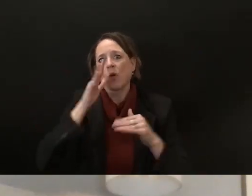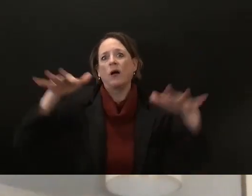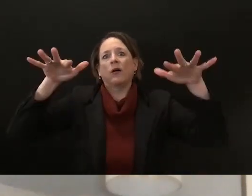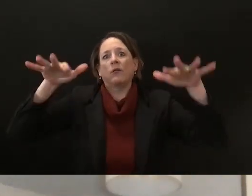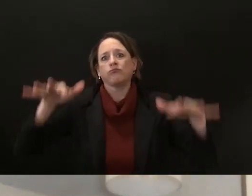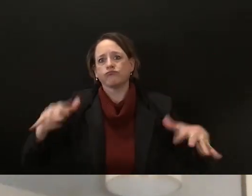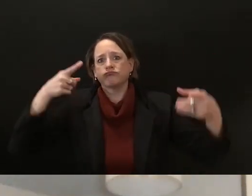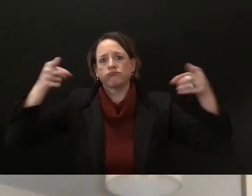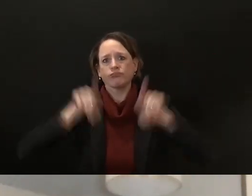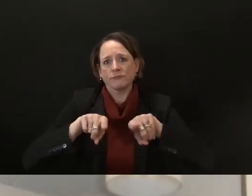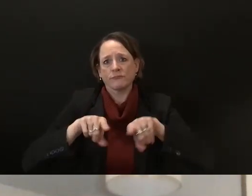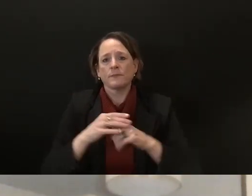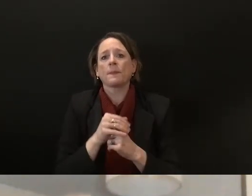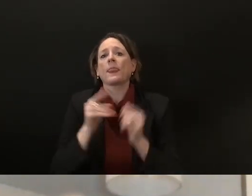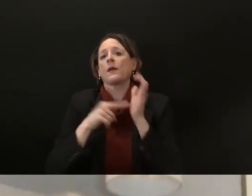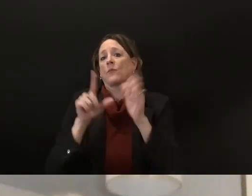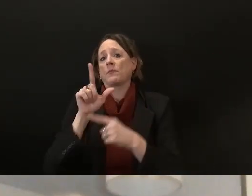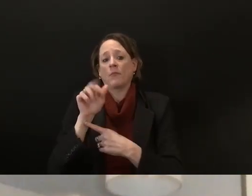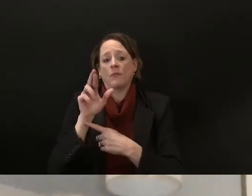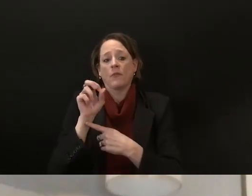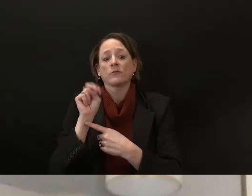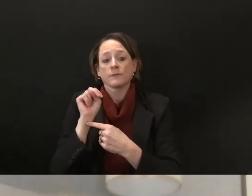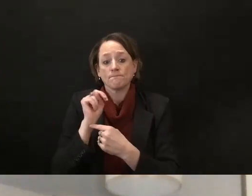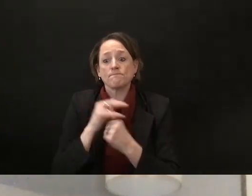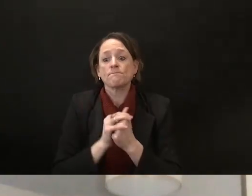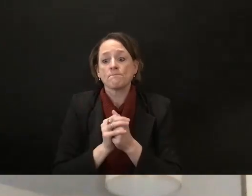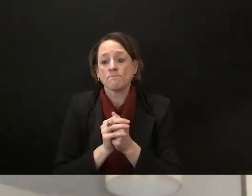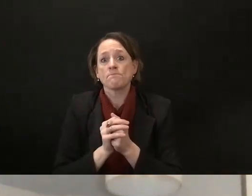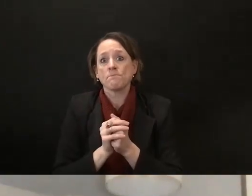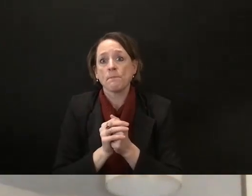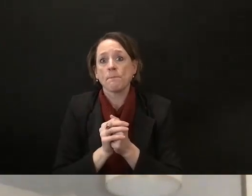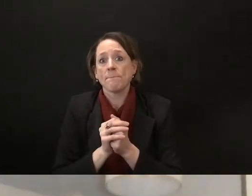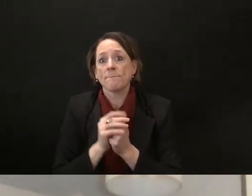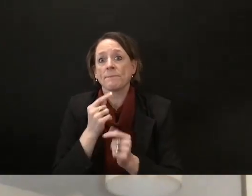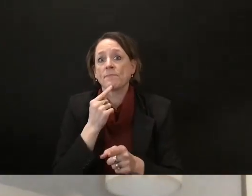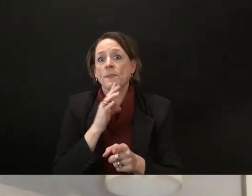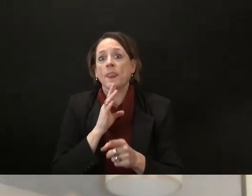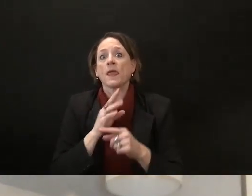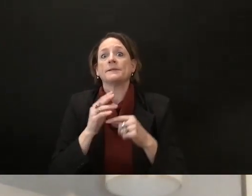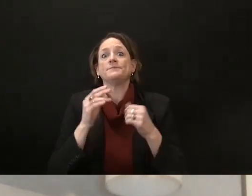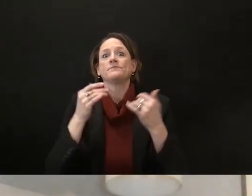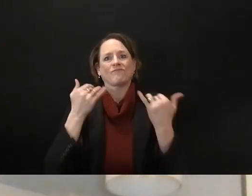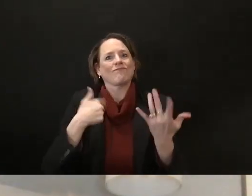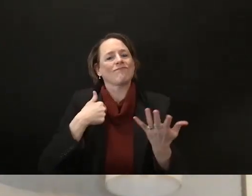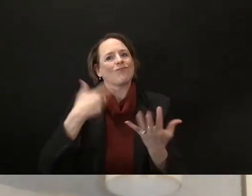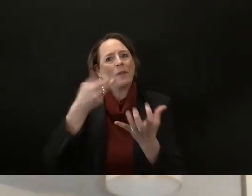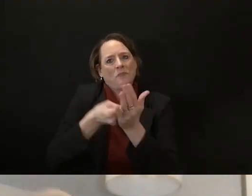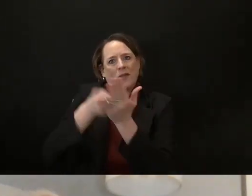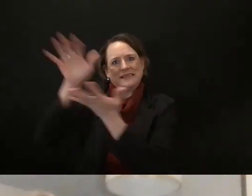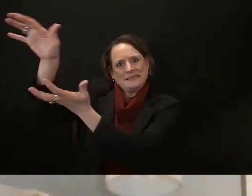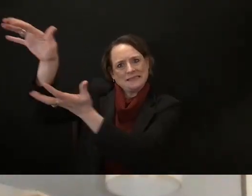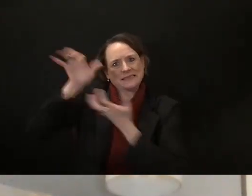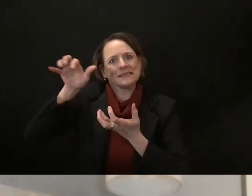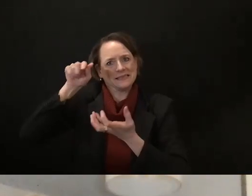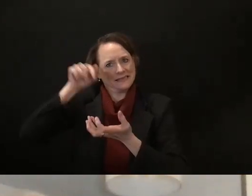more more funds to be able to flow through to the state this um um and the the hangoff is essentially they want to force school boards